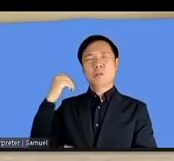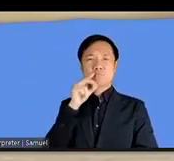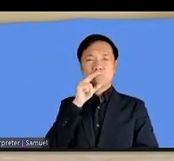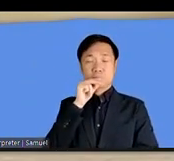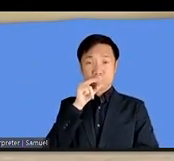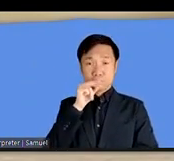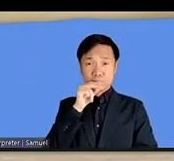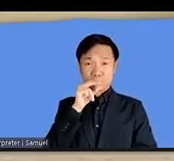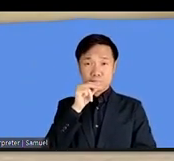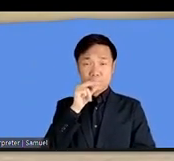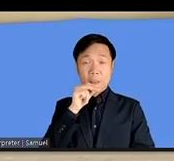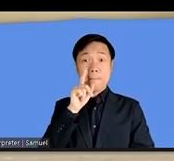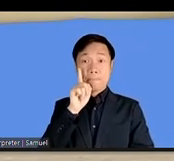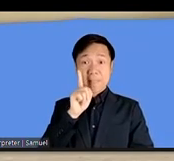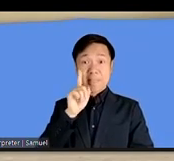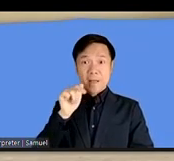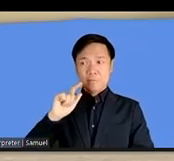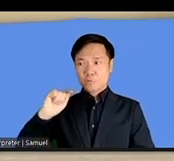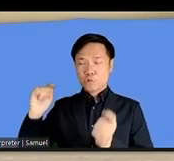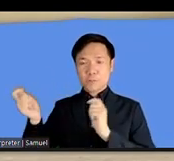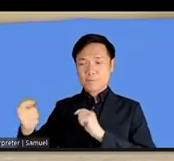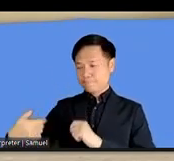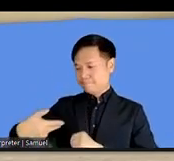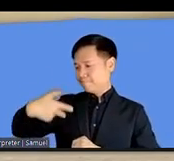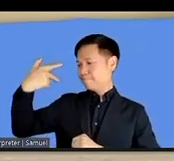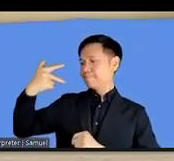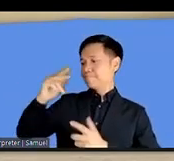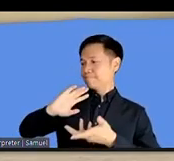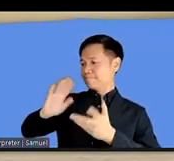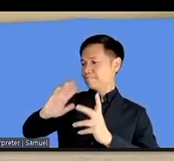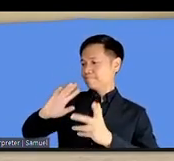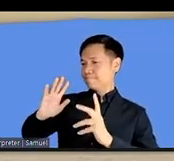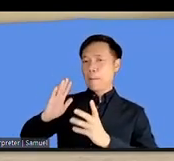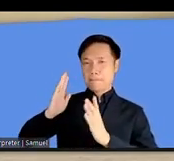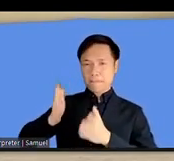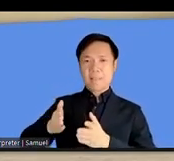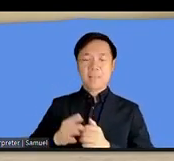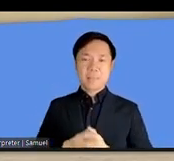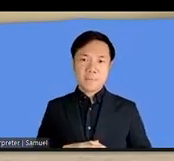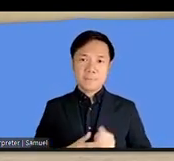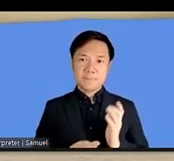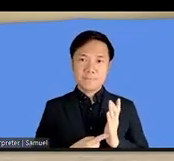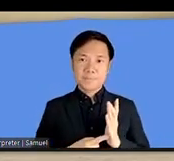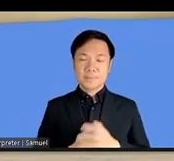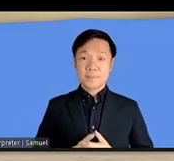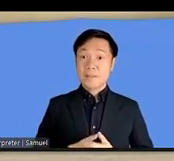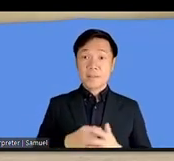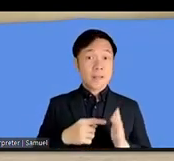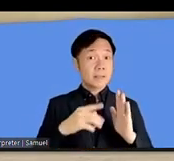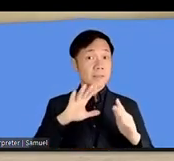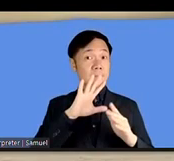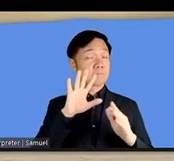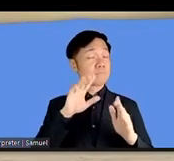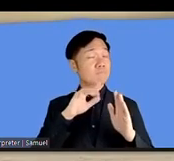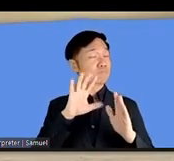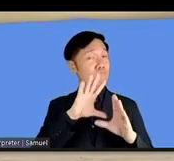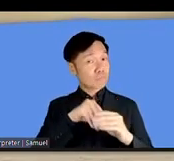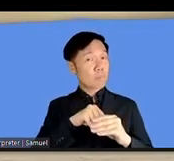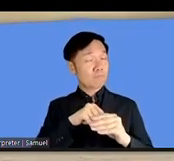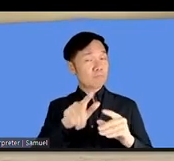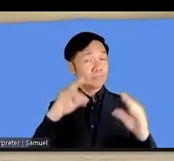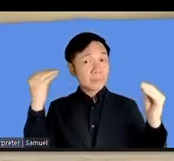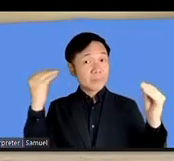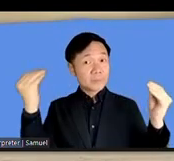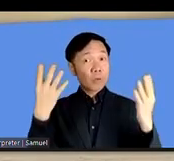they need to be brought up to date the same way just like emergency responses were based on